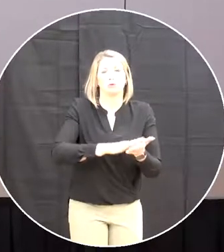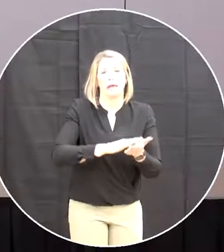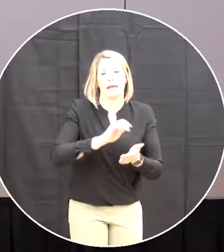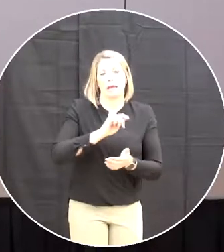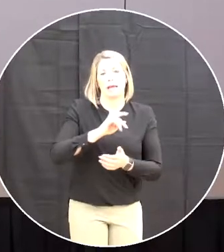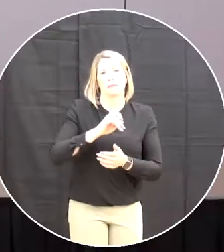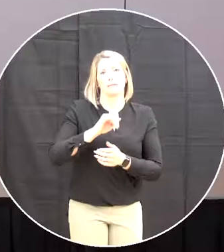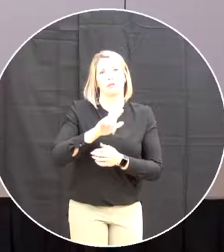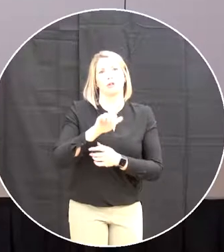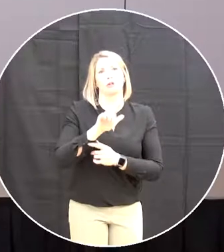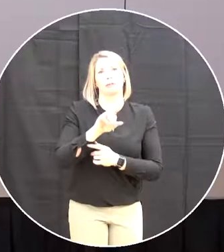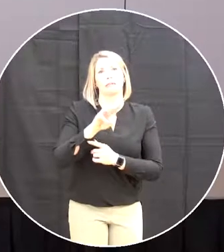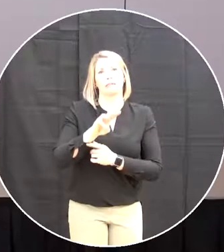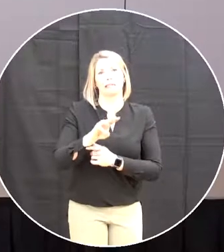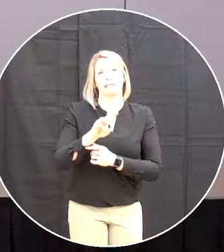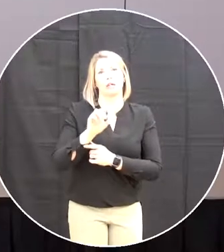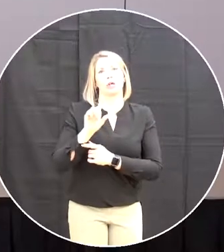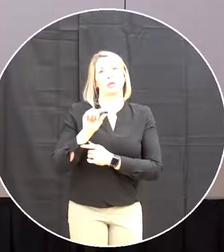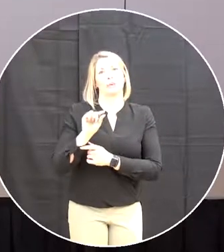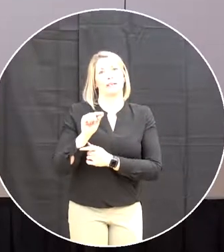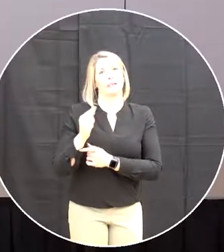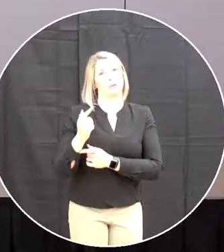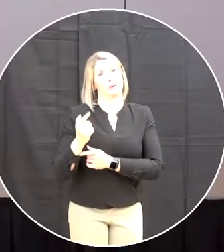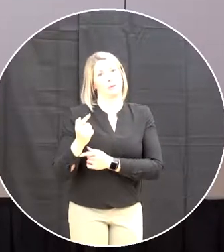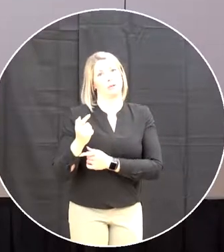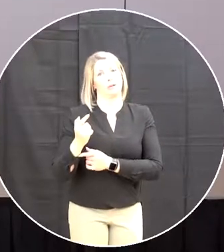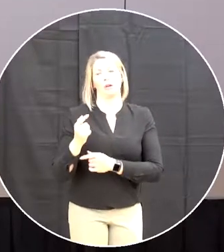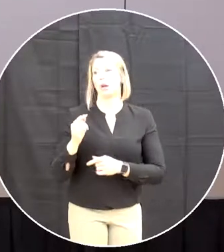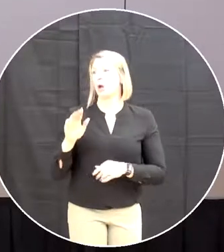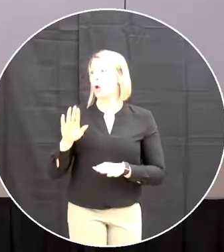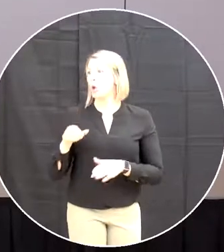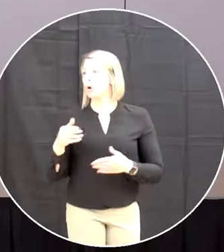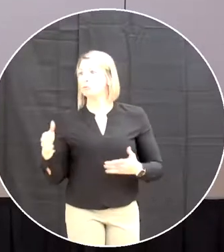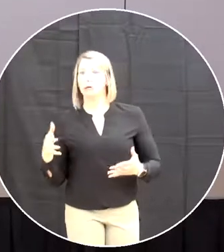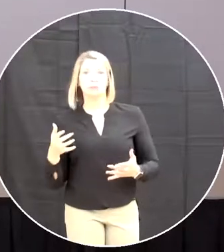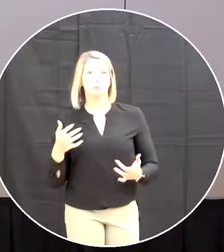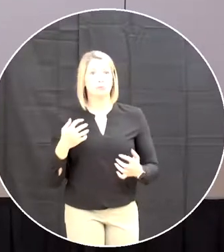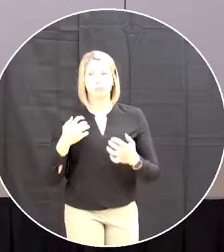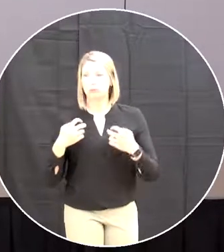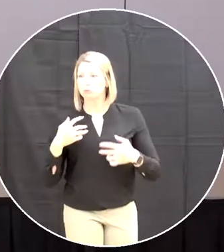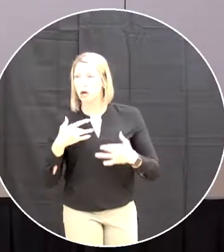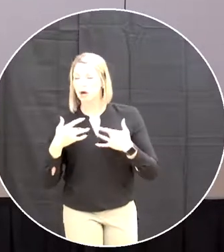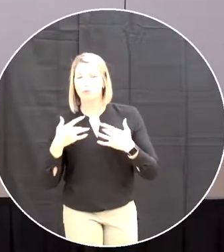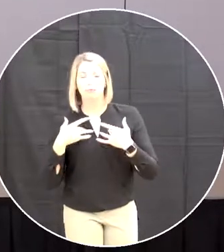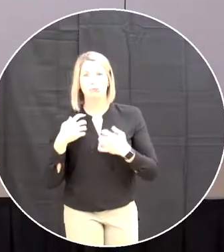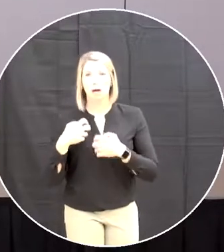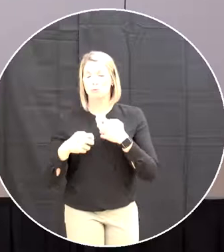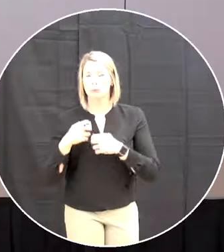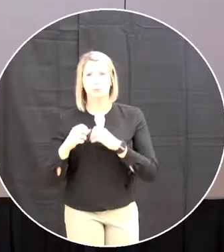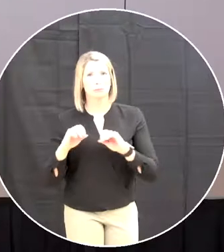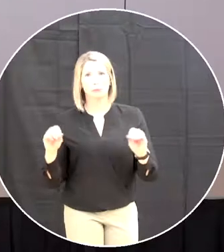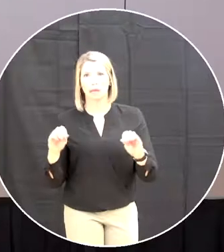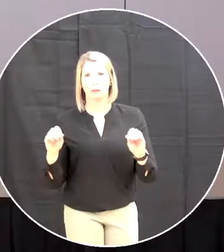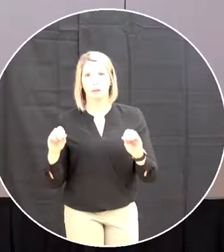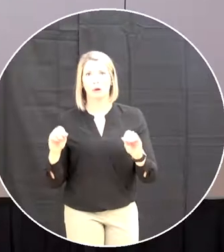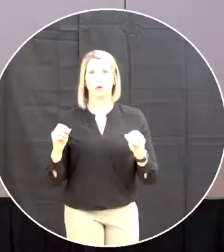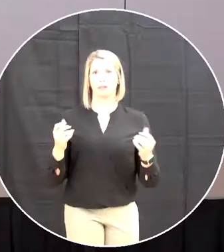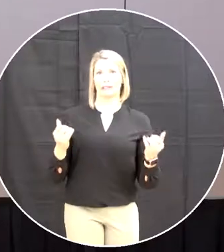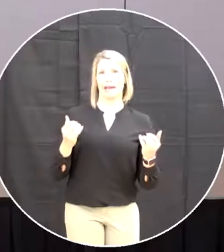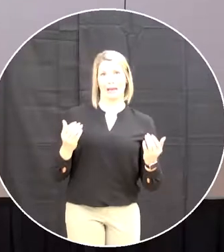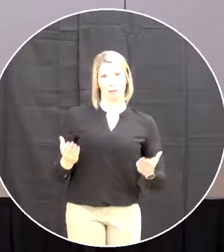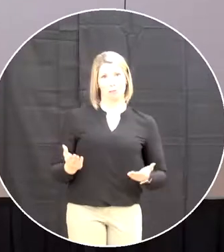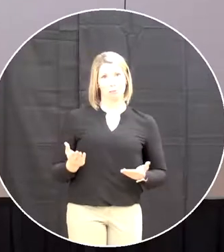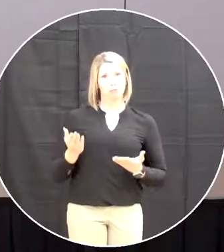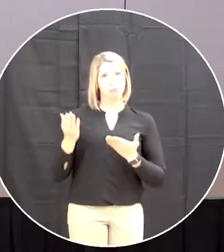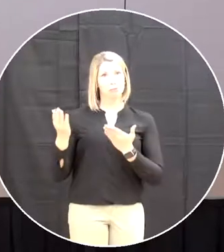potential closure no one expressed interest in providing any feedback as such I bring the following motion whereas Bayview primary